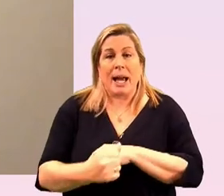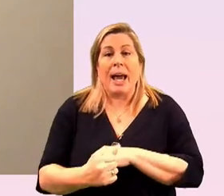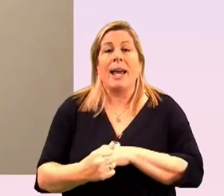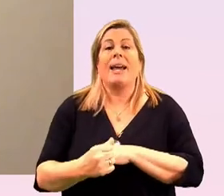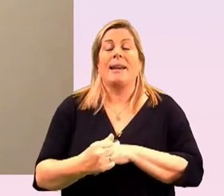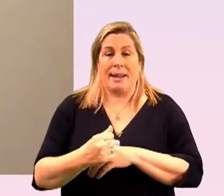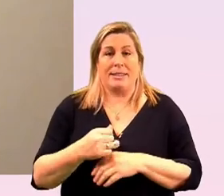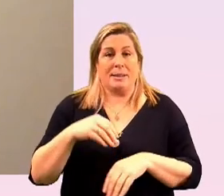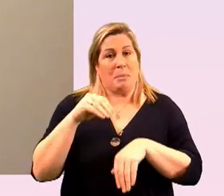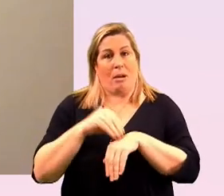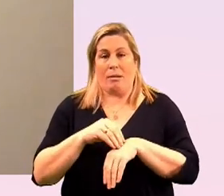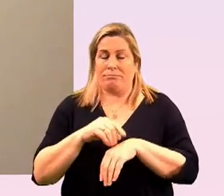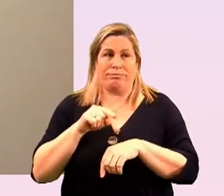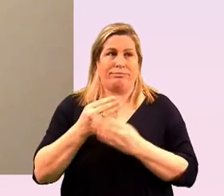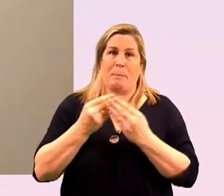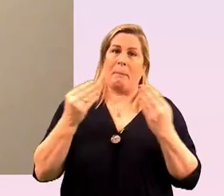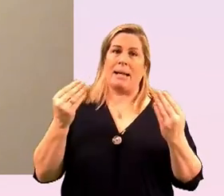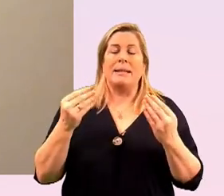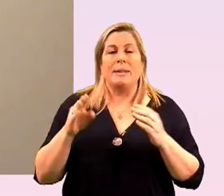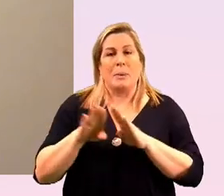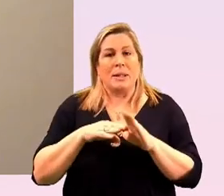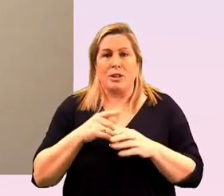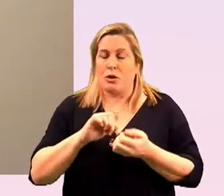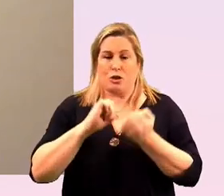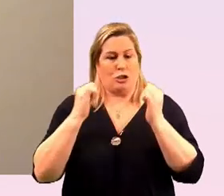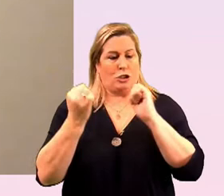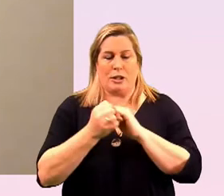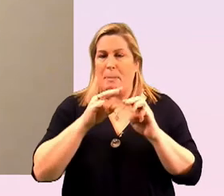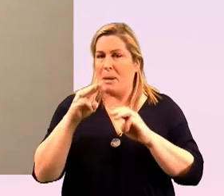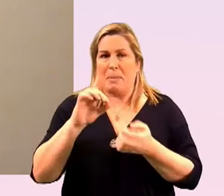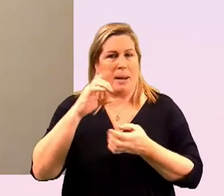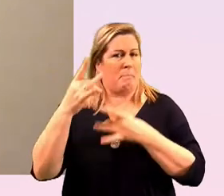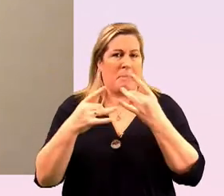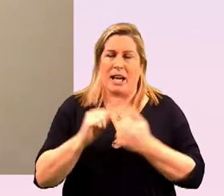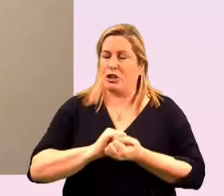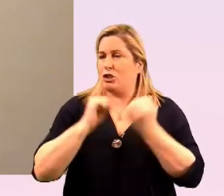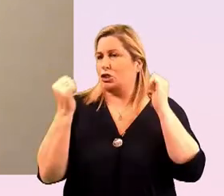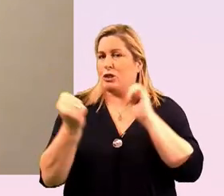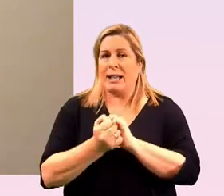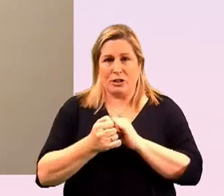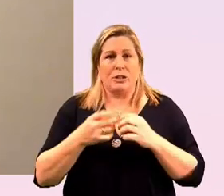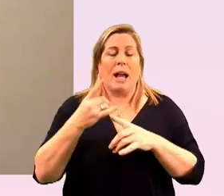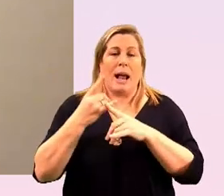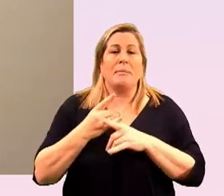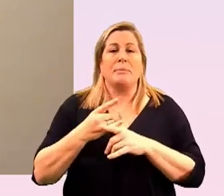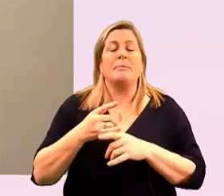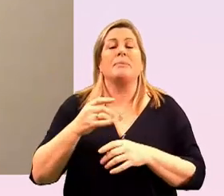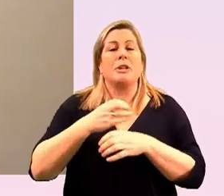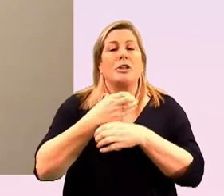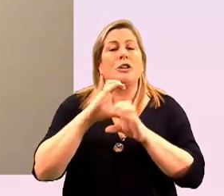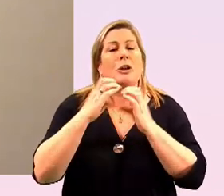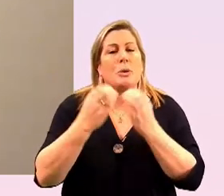be on such a a panel with such change makers um so and to help us at community foundation inform our thinking